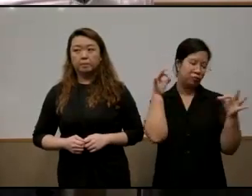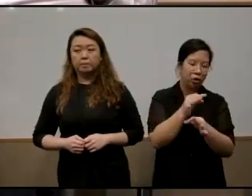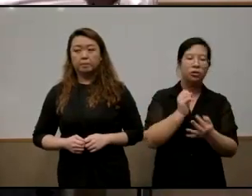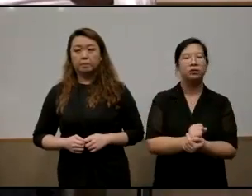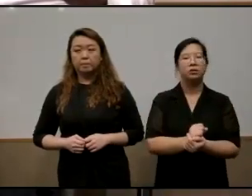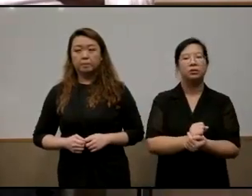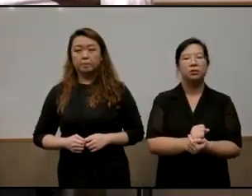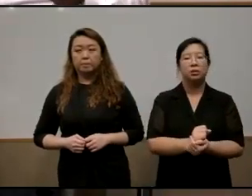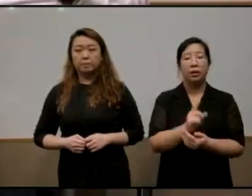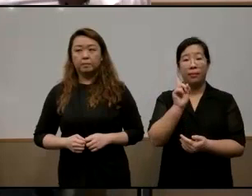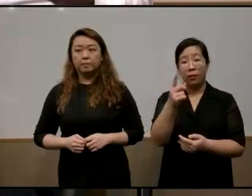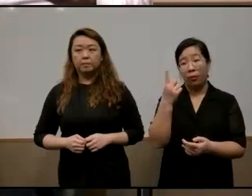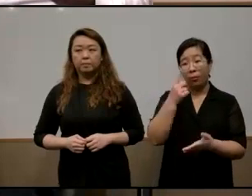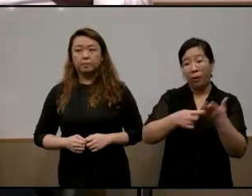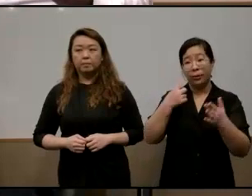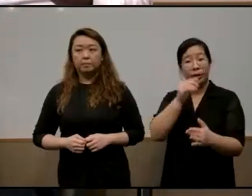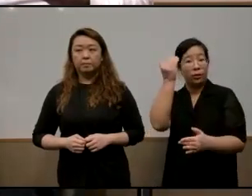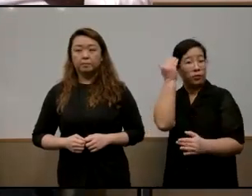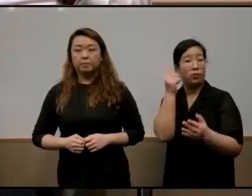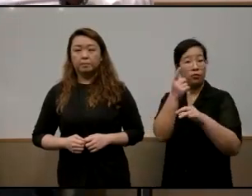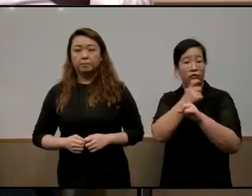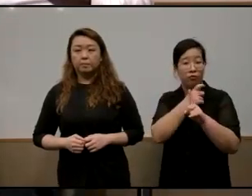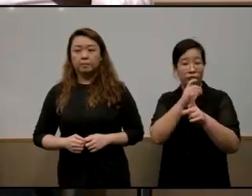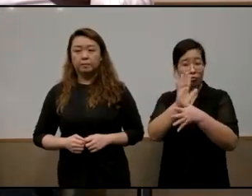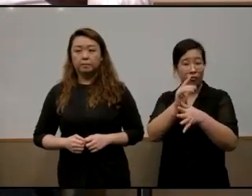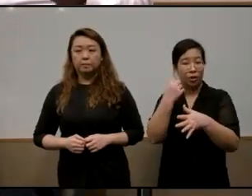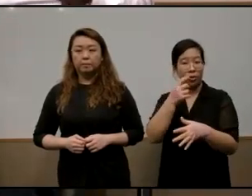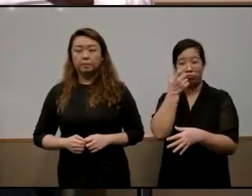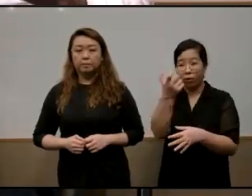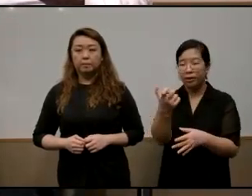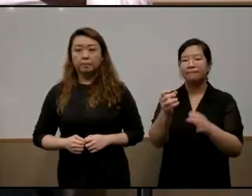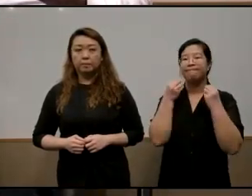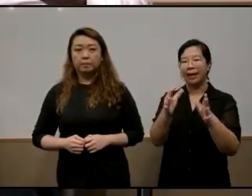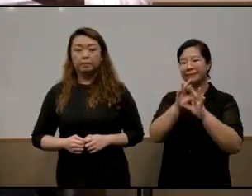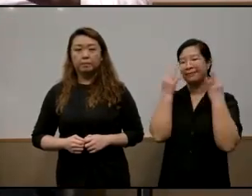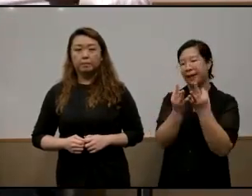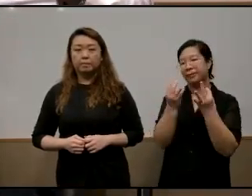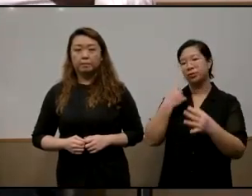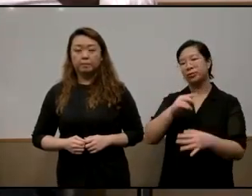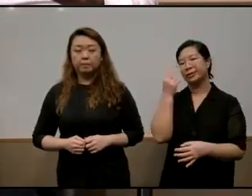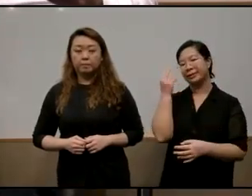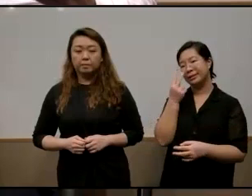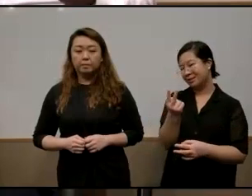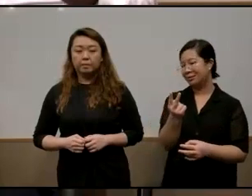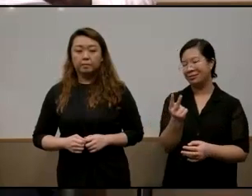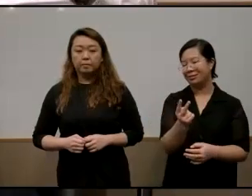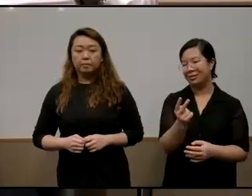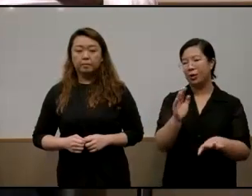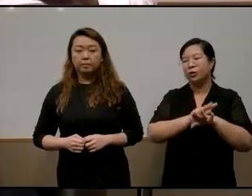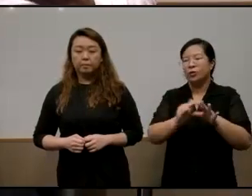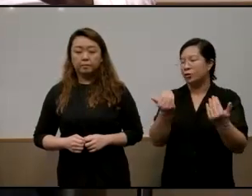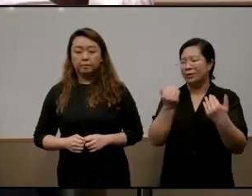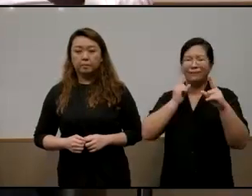what we know from the documentaries that we see many of these families especially disadvantaged families do not have proper